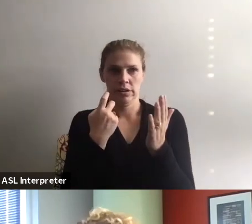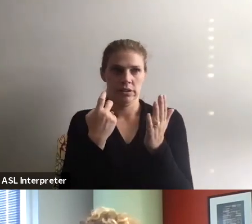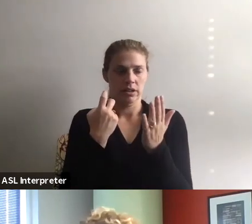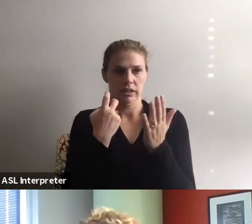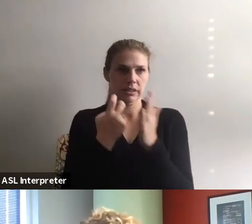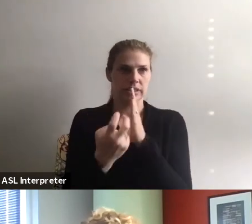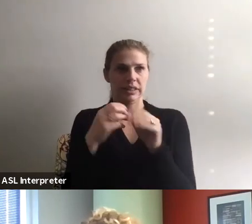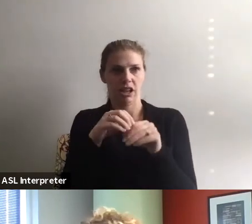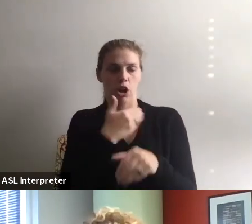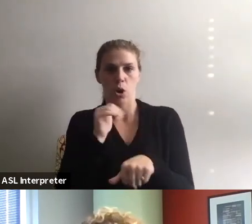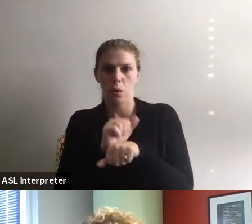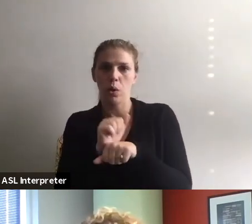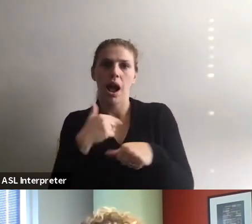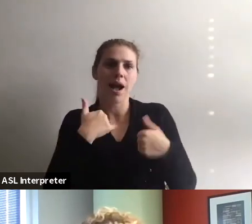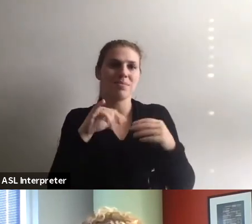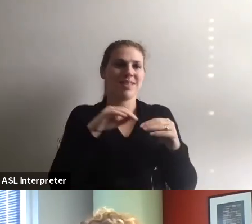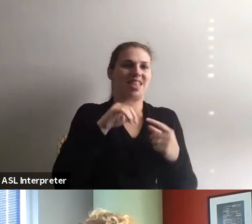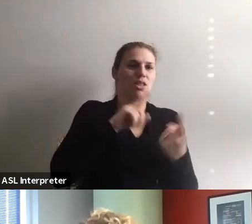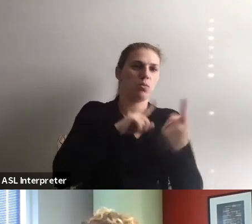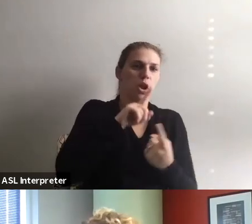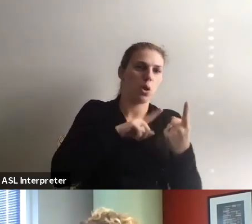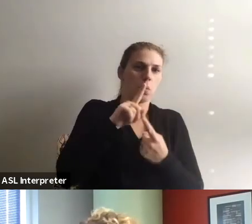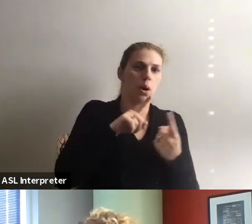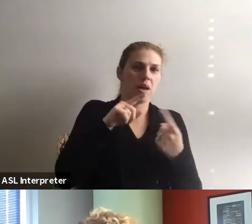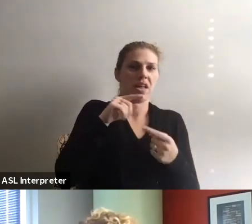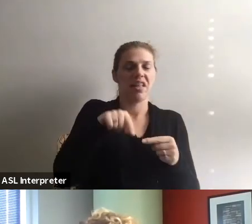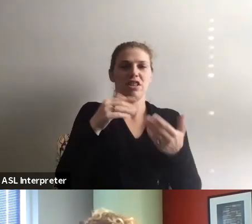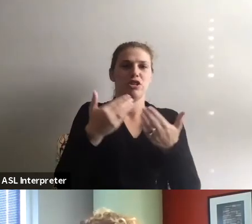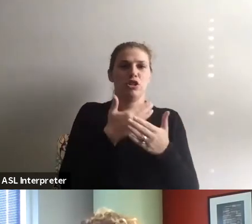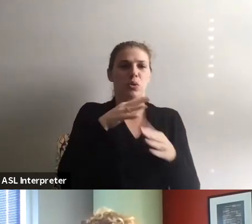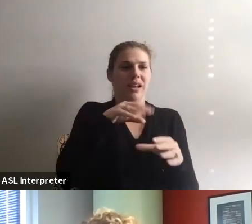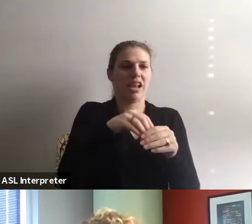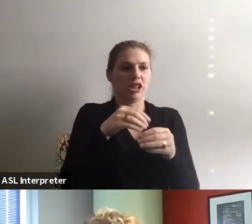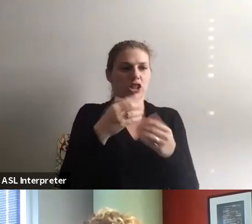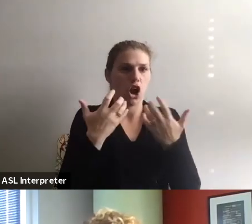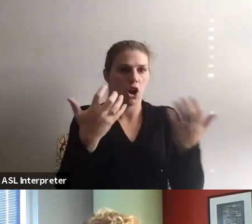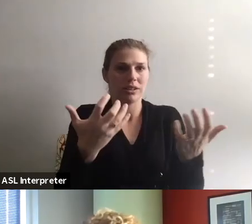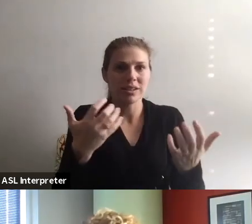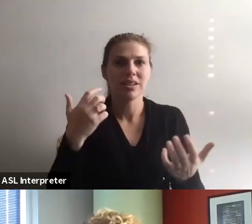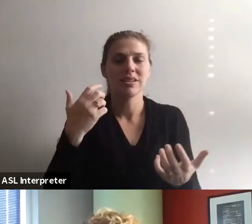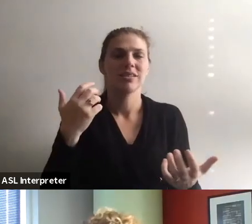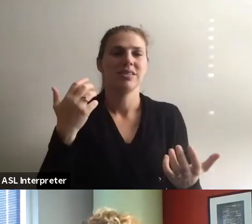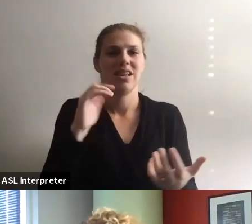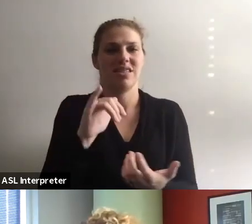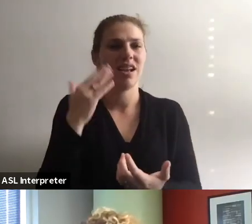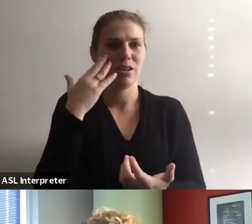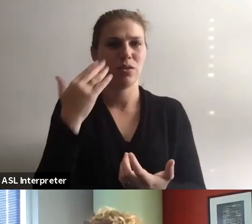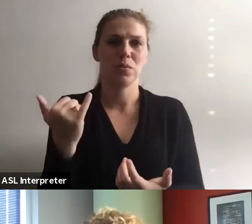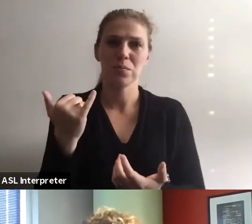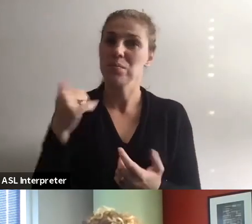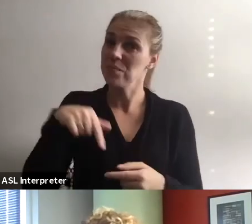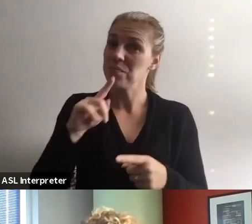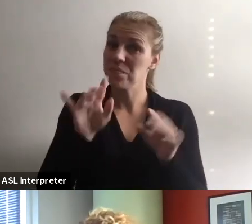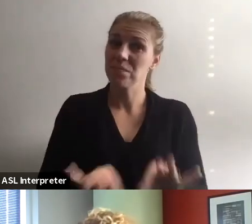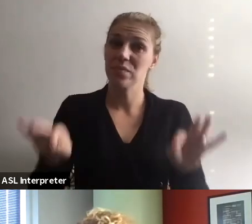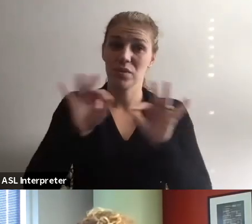-on-one, in the one-on-one version of this class, right? Like this new, engaging new audiences, which is, I think, why, um, this is an